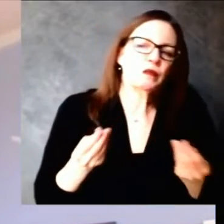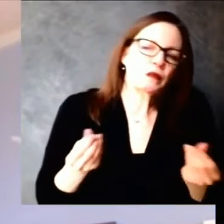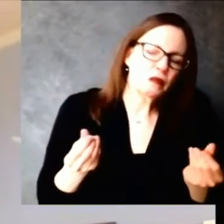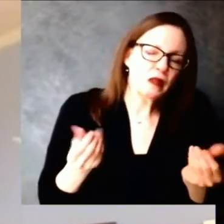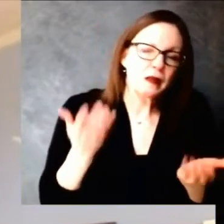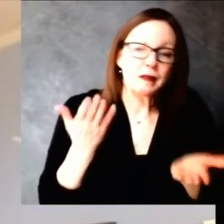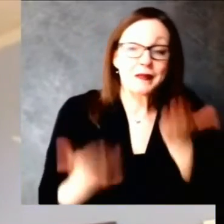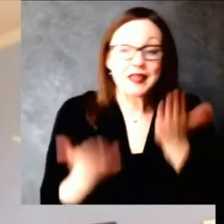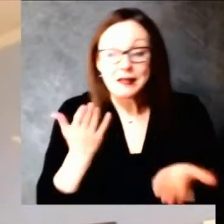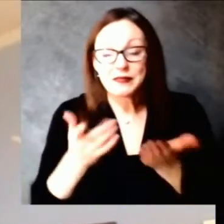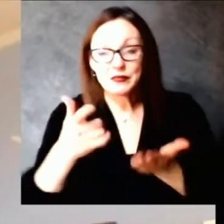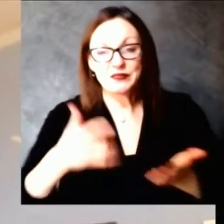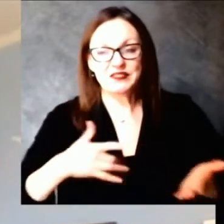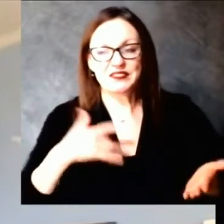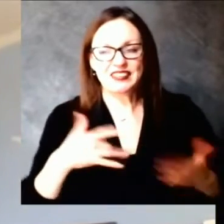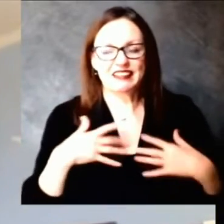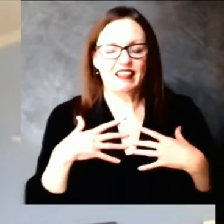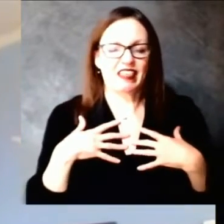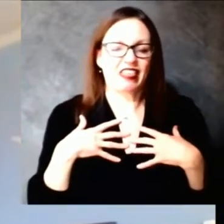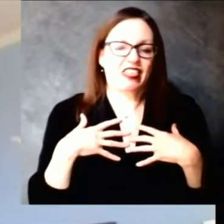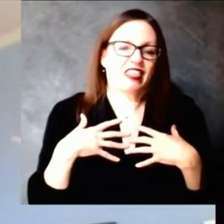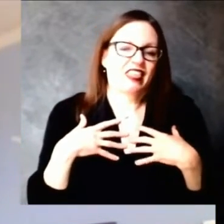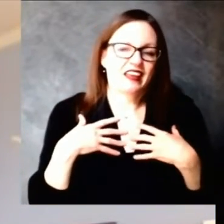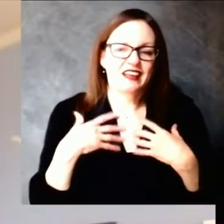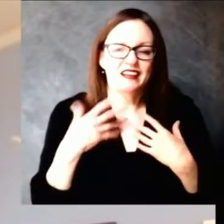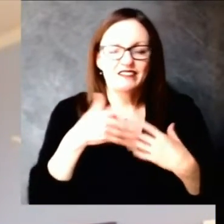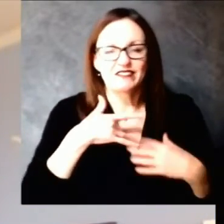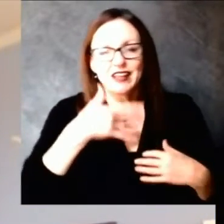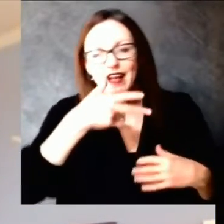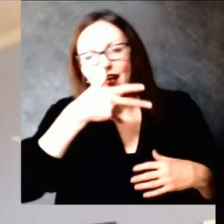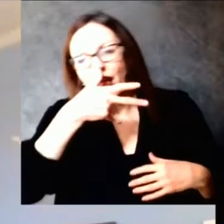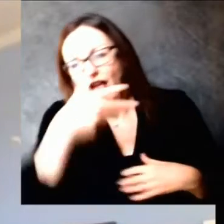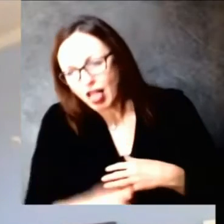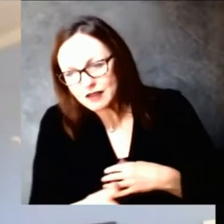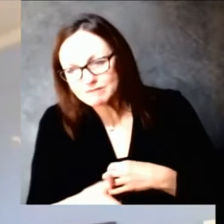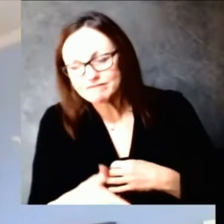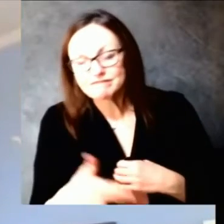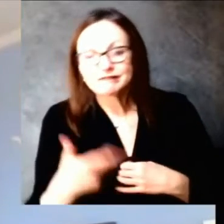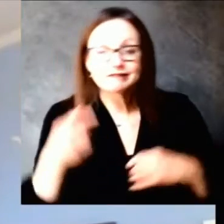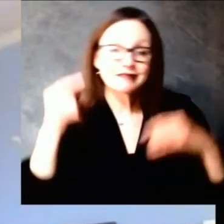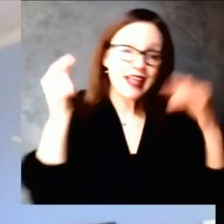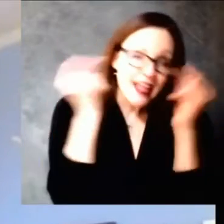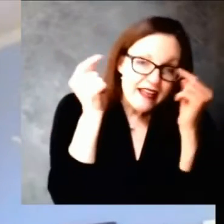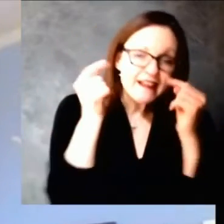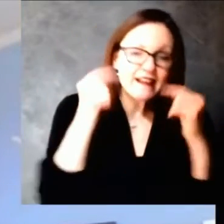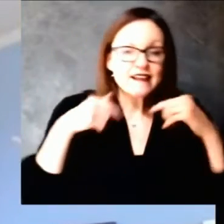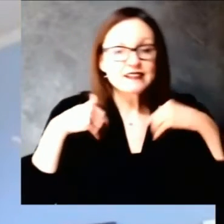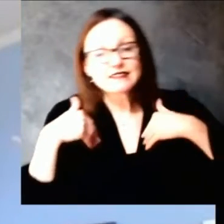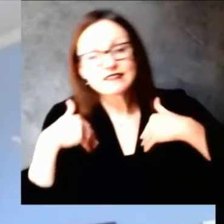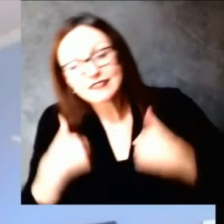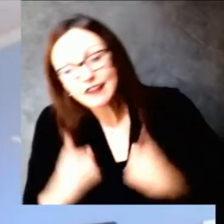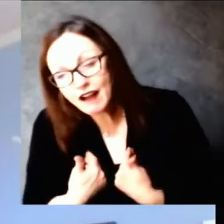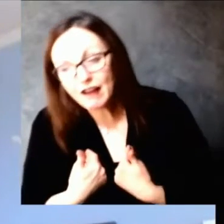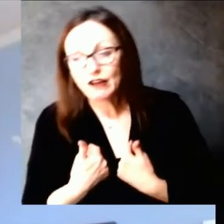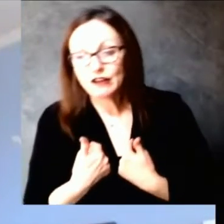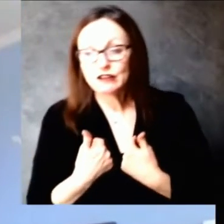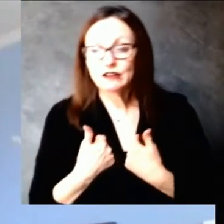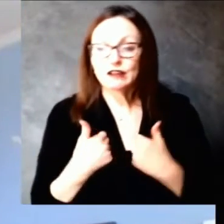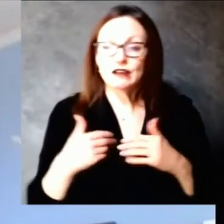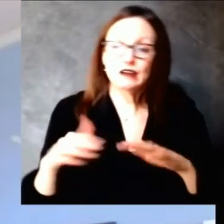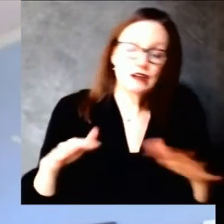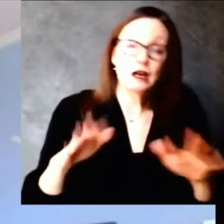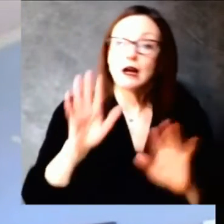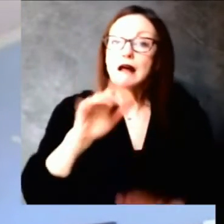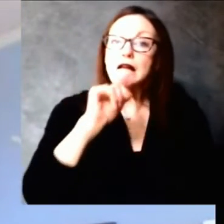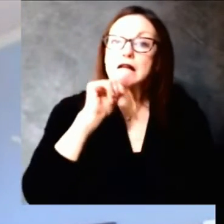it talked about people feeling perhaps having a headache fatigue um sort of very transient and that's a good sign it really